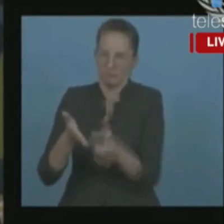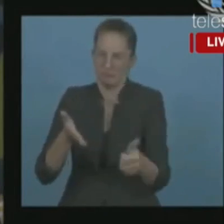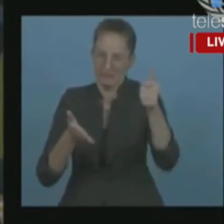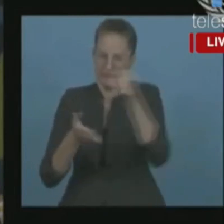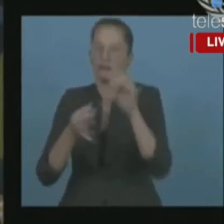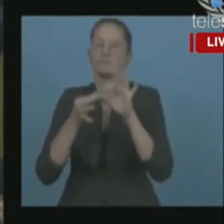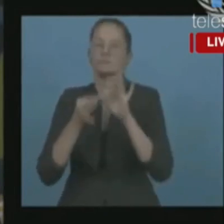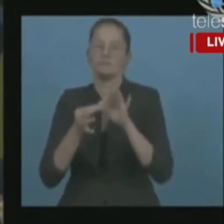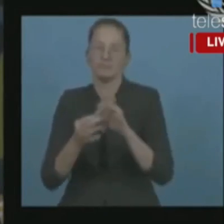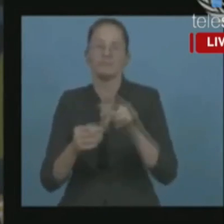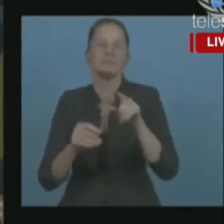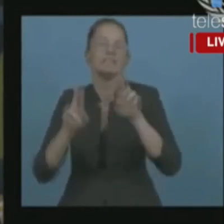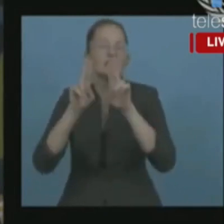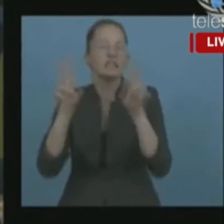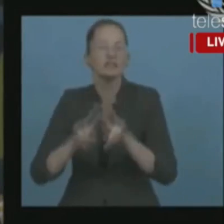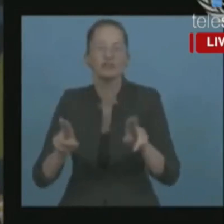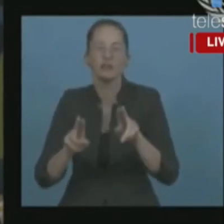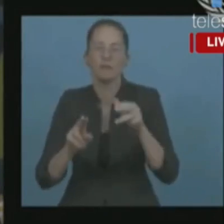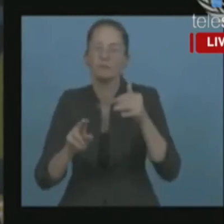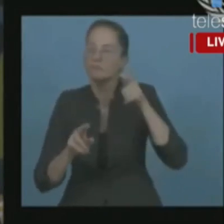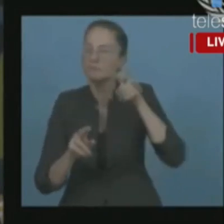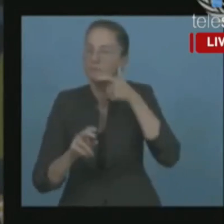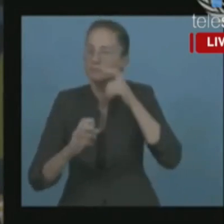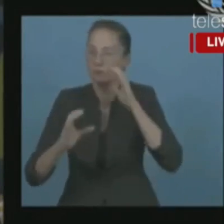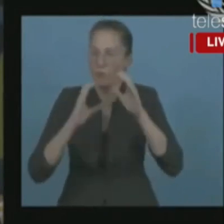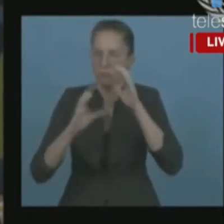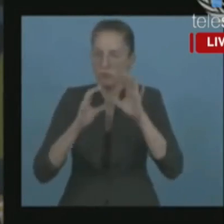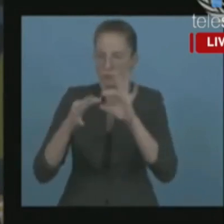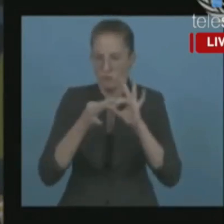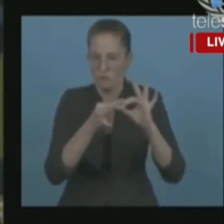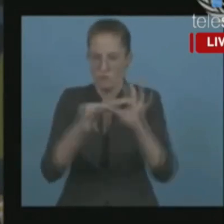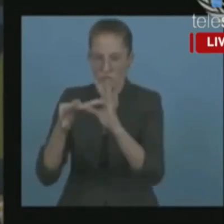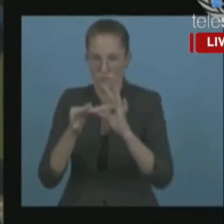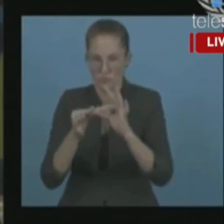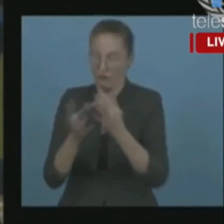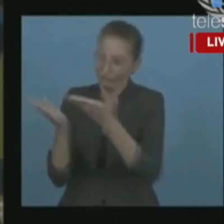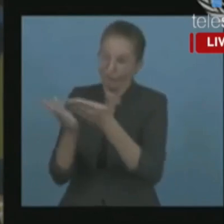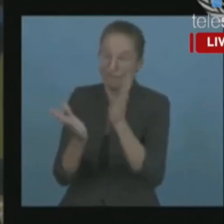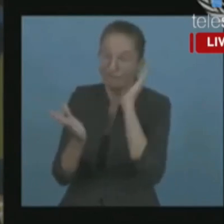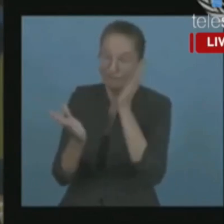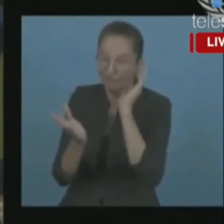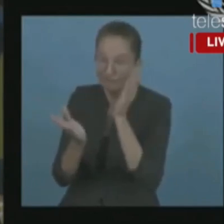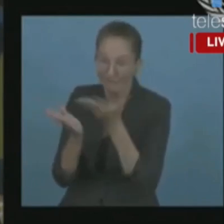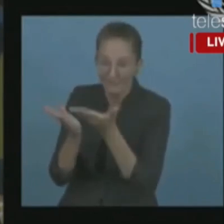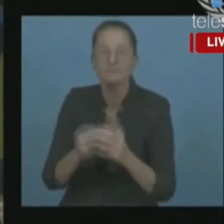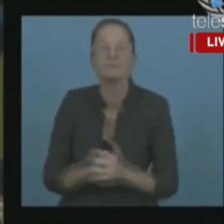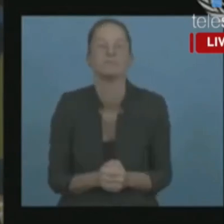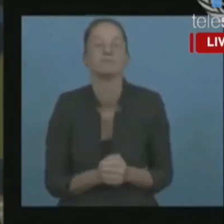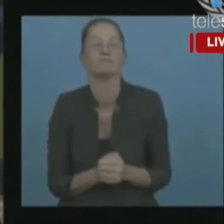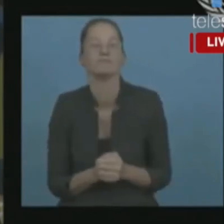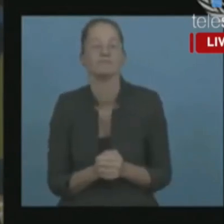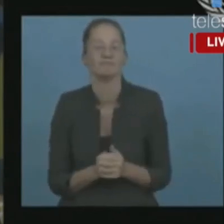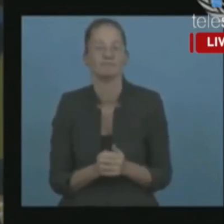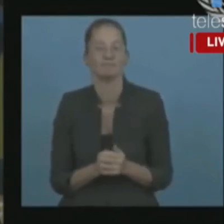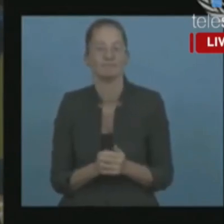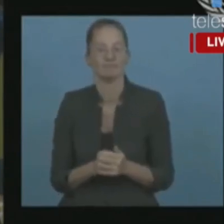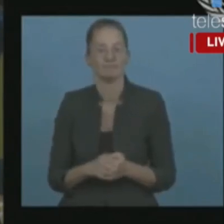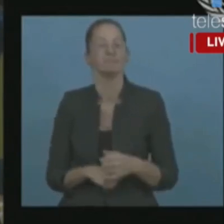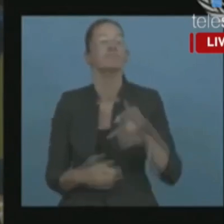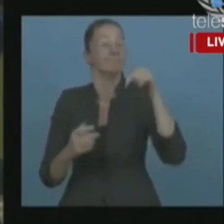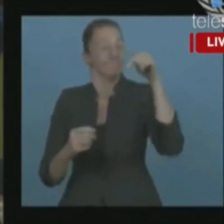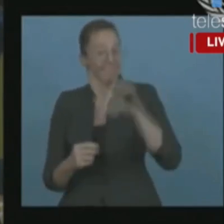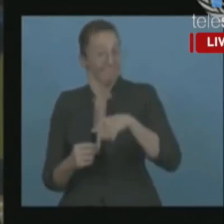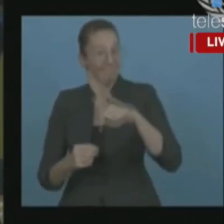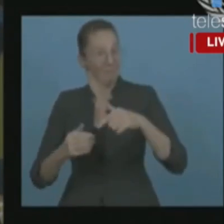Secretaria General de la Telecomunicaciones Telecomunicaciones Nuestra Parra. of the Sustainable Development